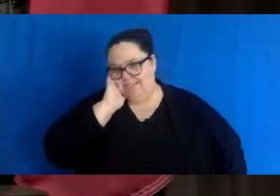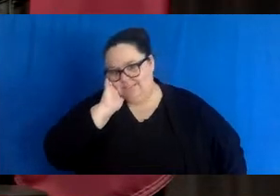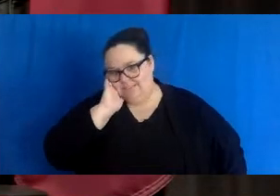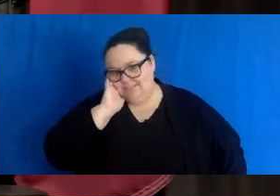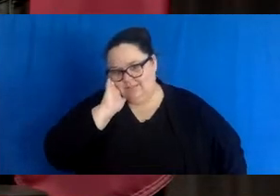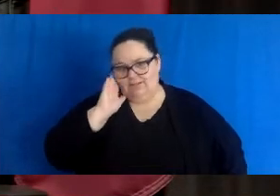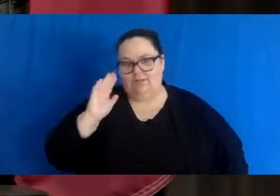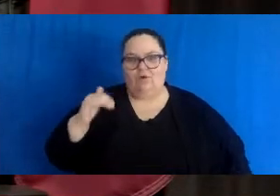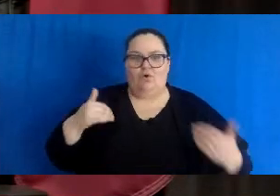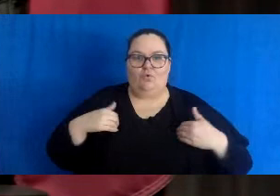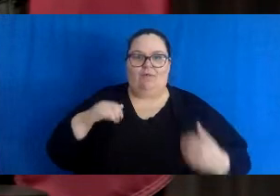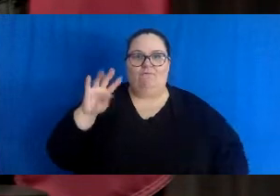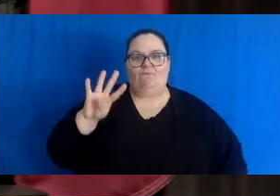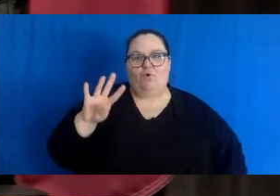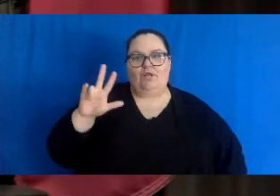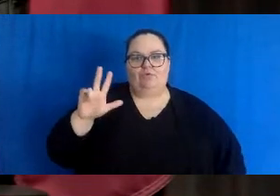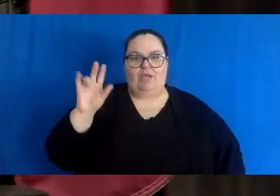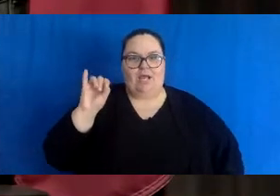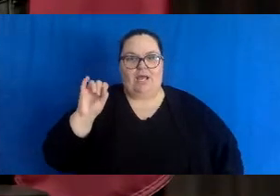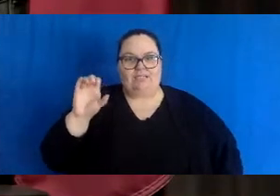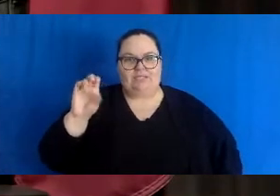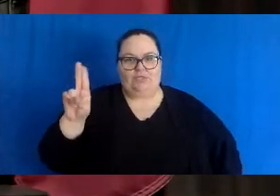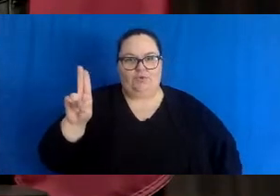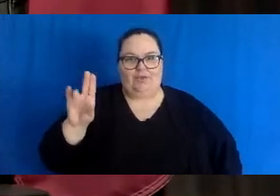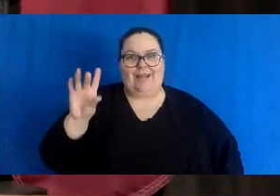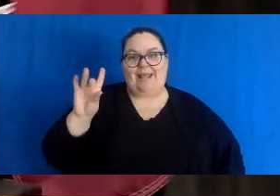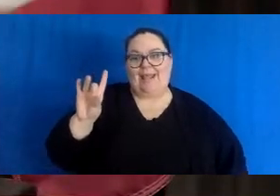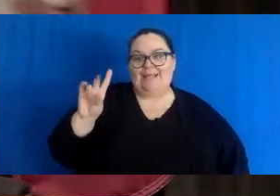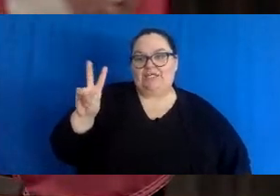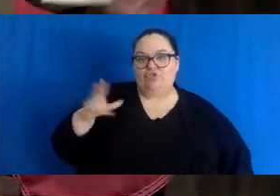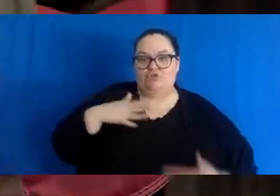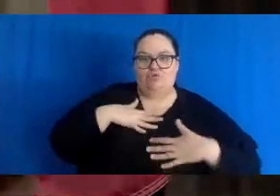have 43 ICU beds and 82 respirators.